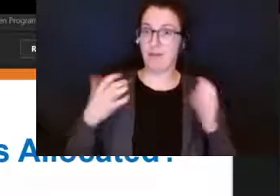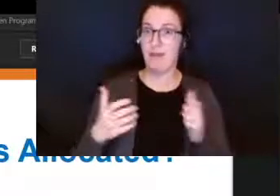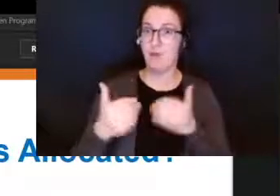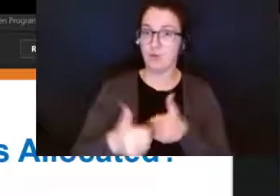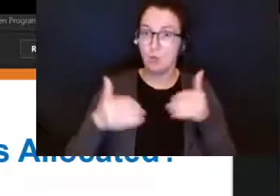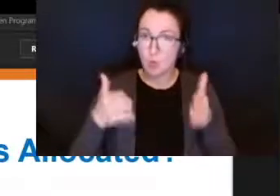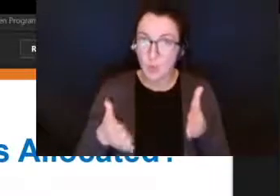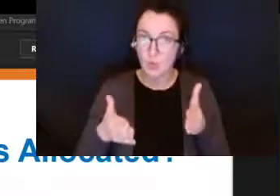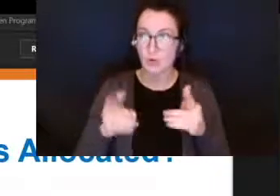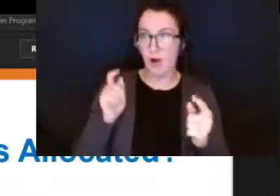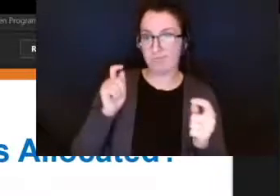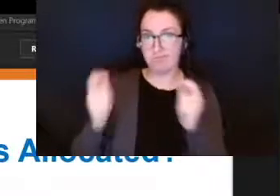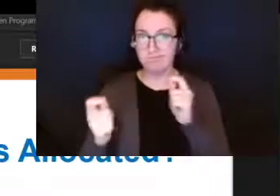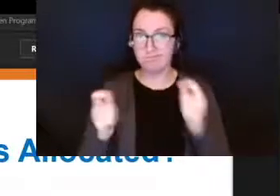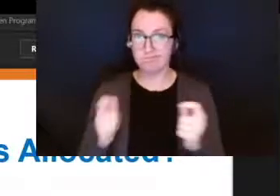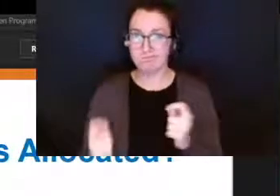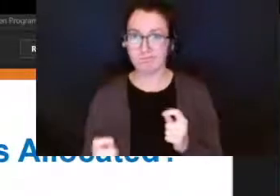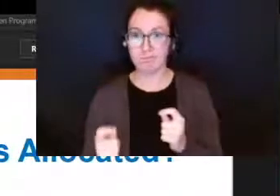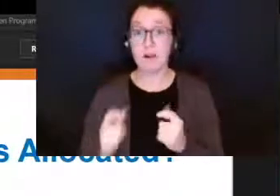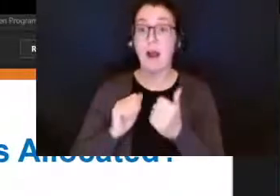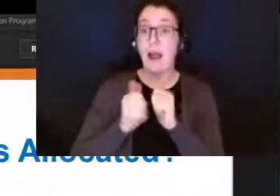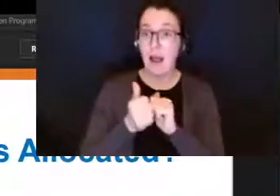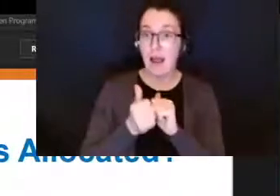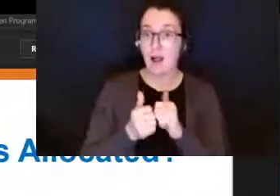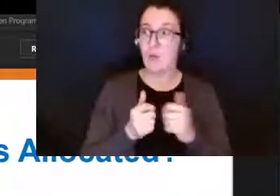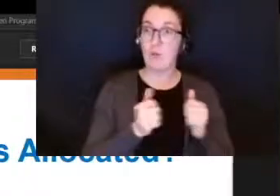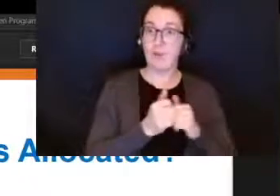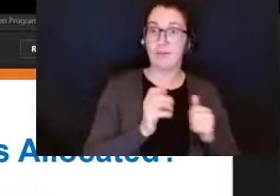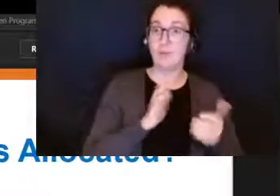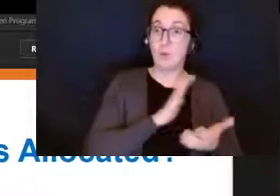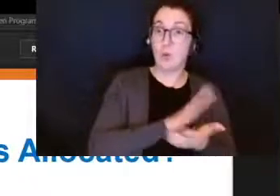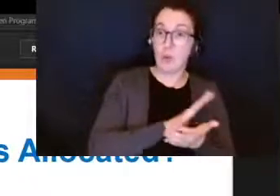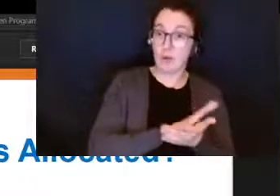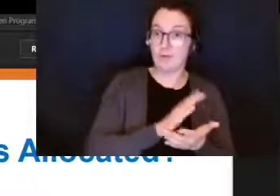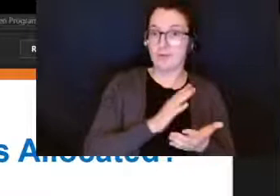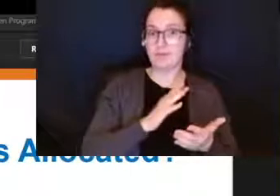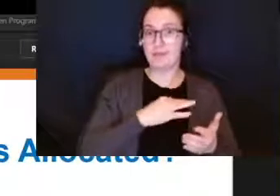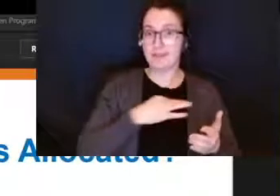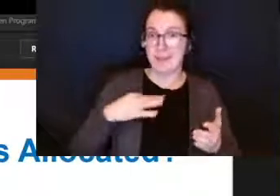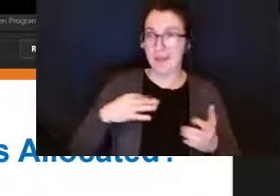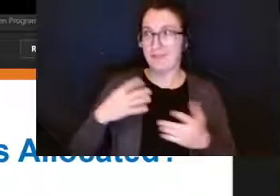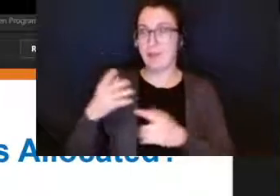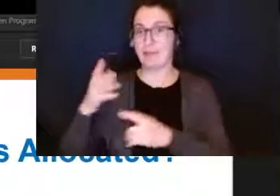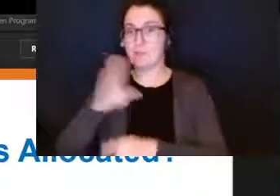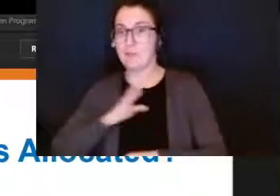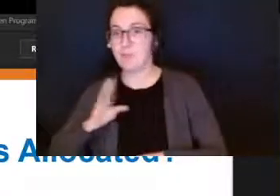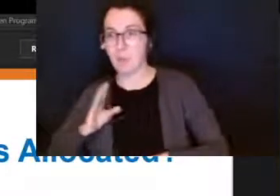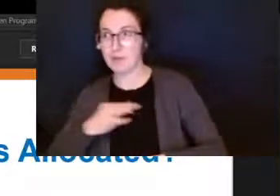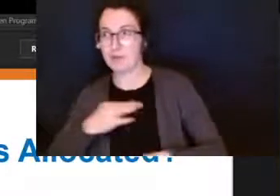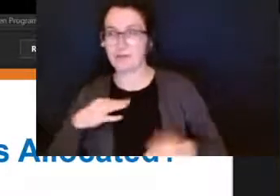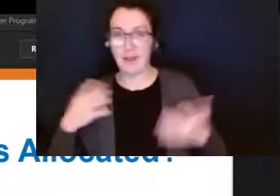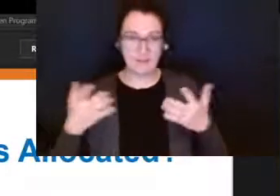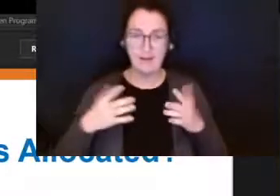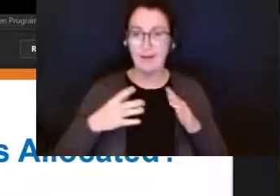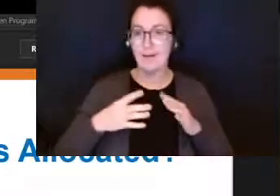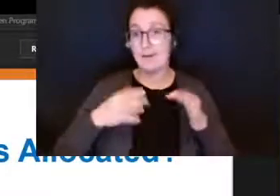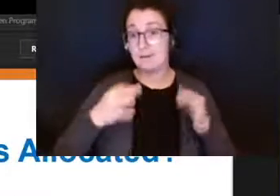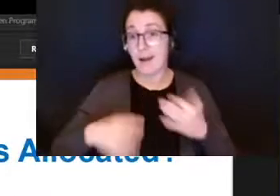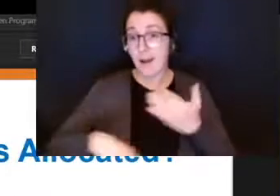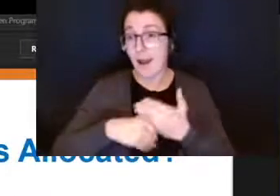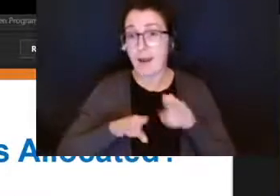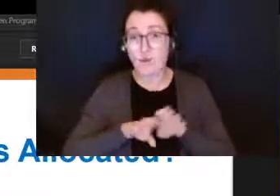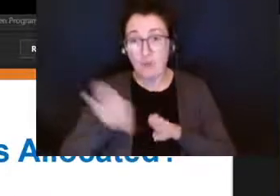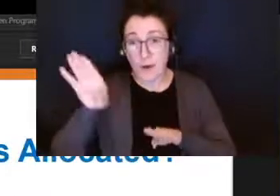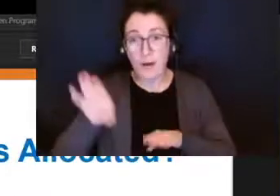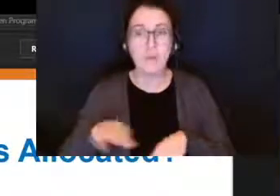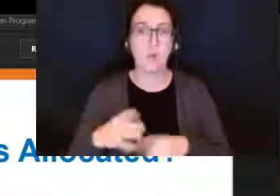consultation between community partners and our facilities for example ramps or lighting technology is a variety of technology is available